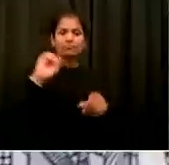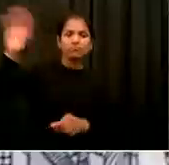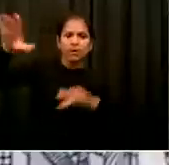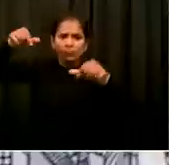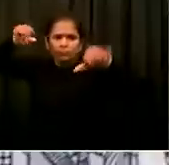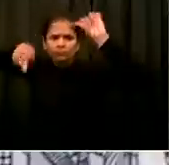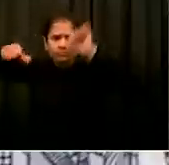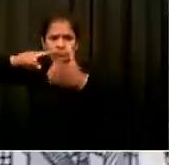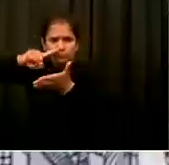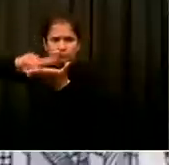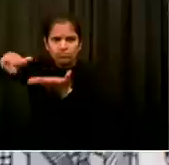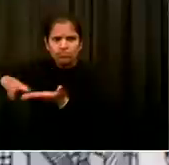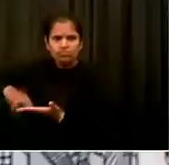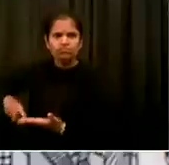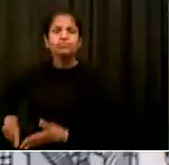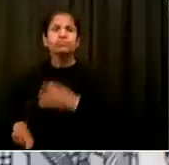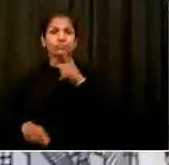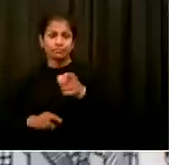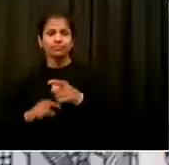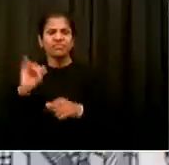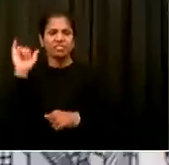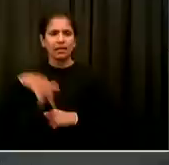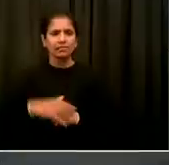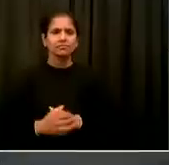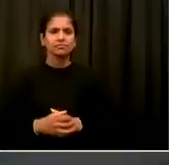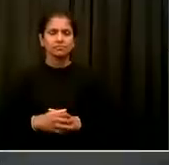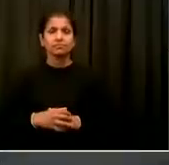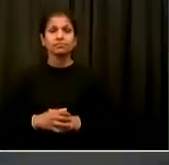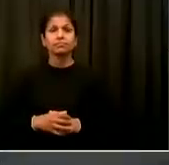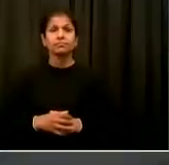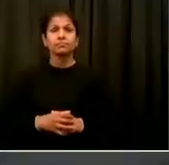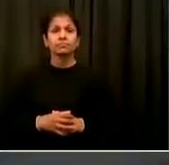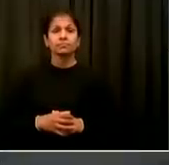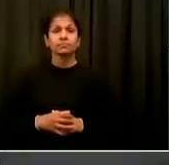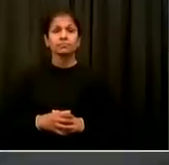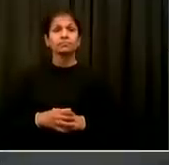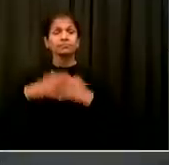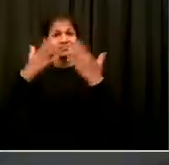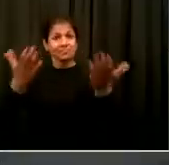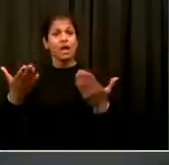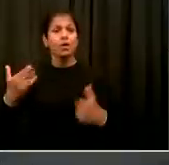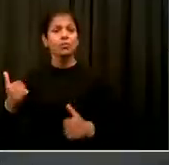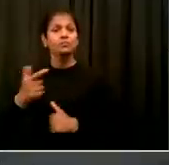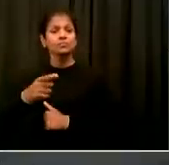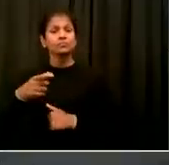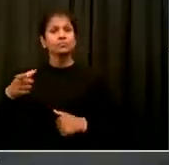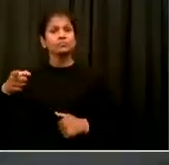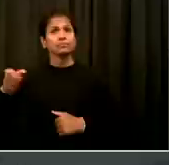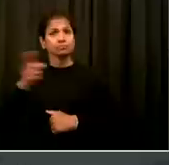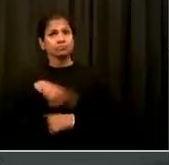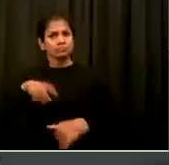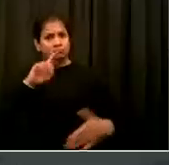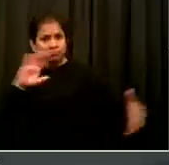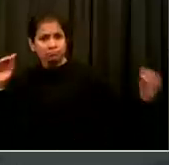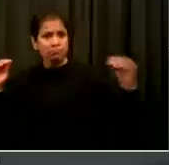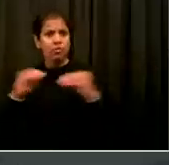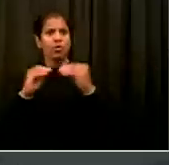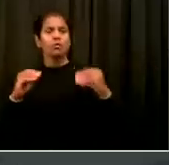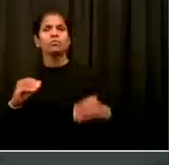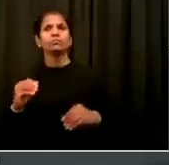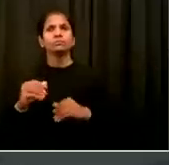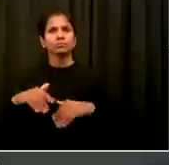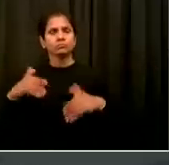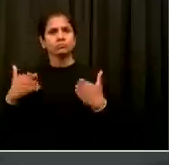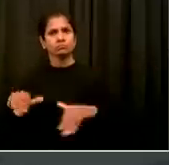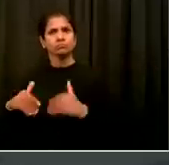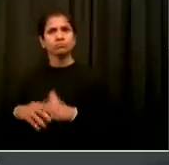capacity. And this is going to be another part of getting more and more people tested and getting them tested more consistently. Yesterday, we talked about clear ground rules